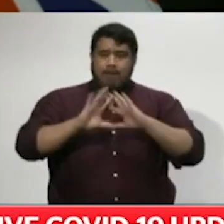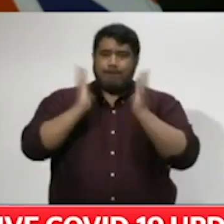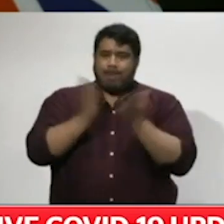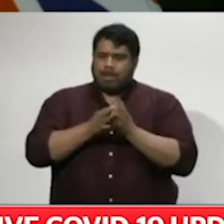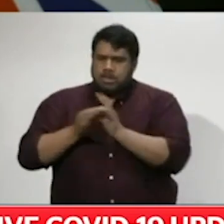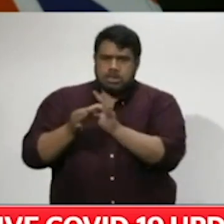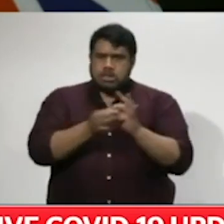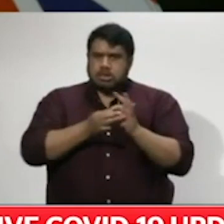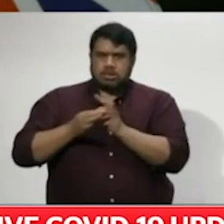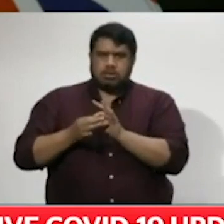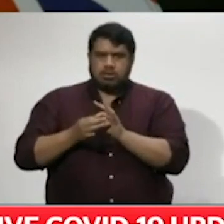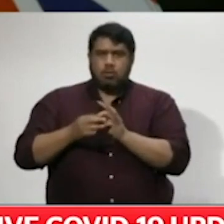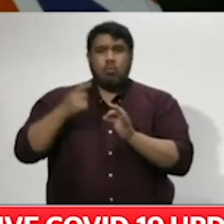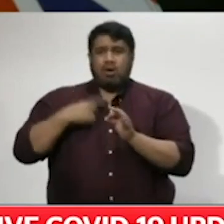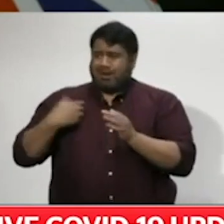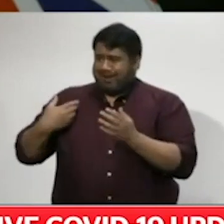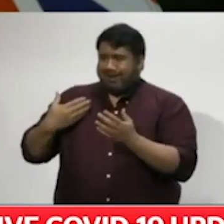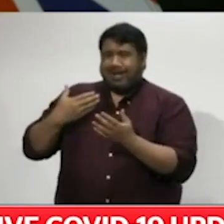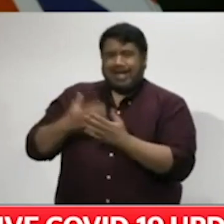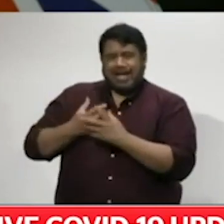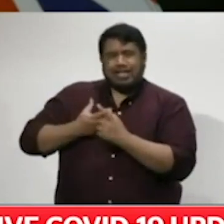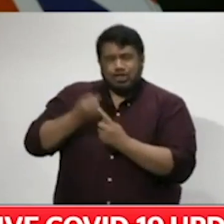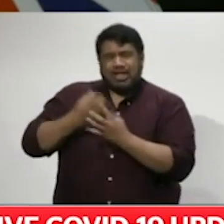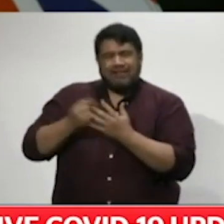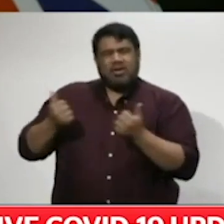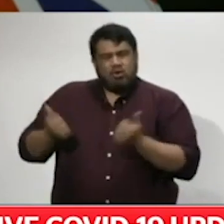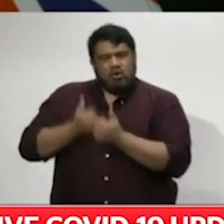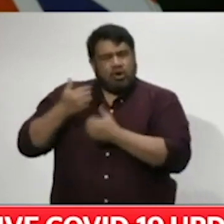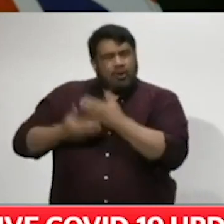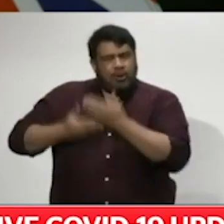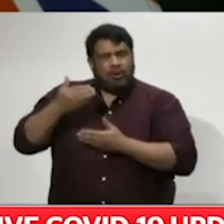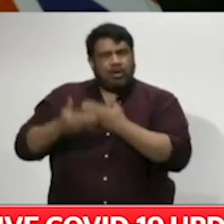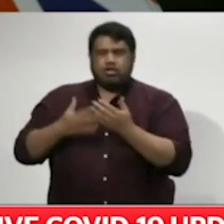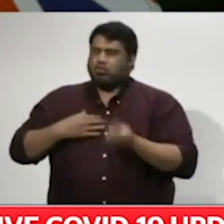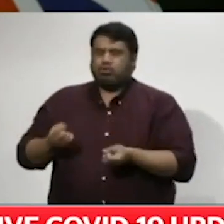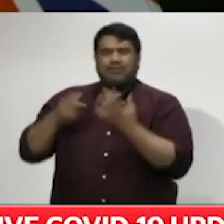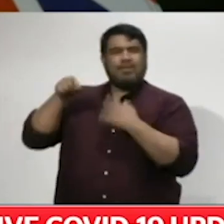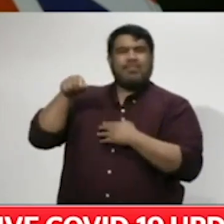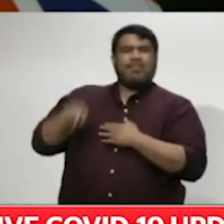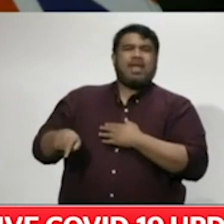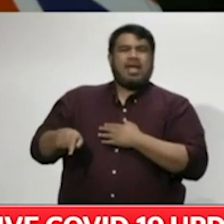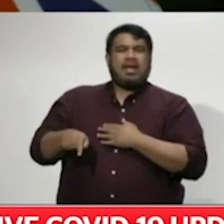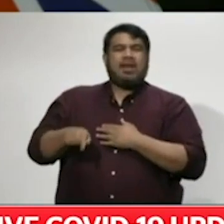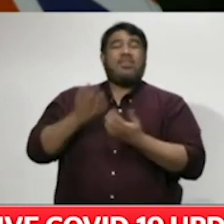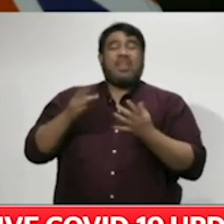to give this by giving the virus a chance that it will only too readily accept if we do that.